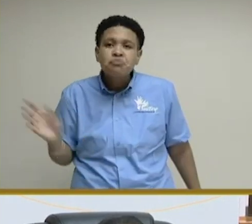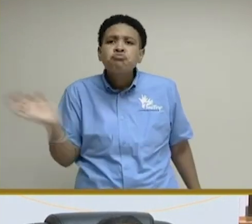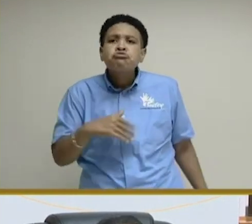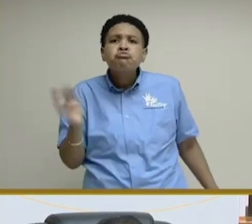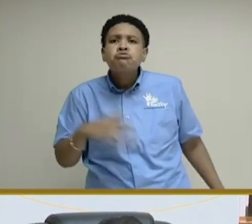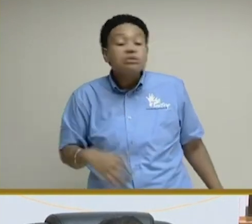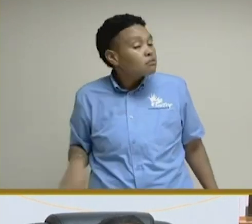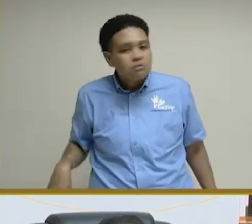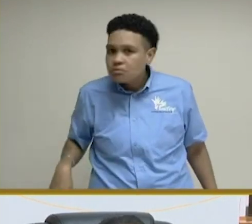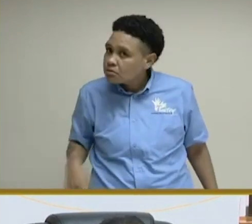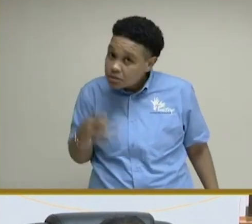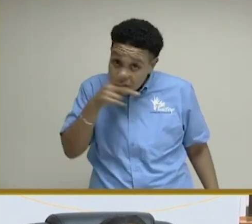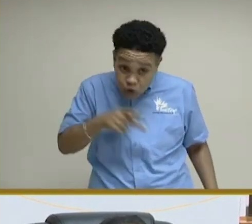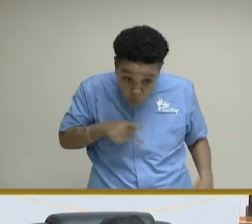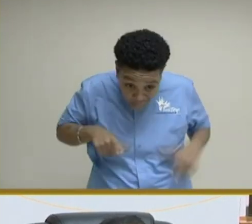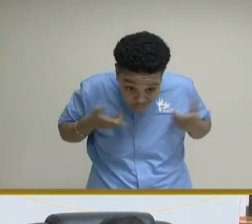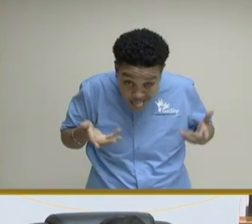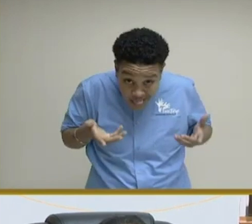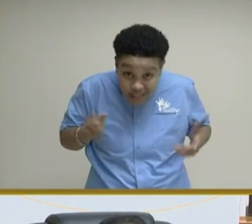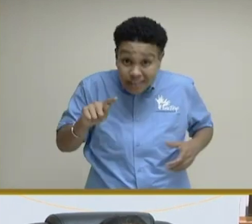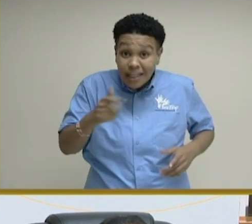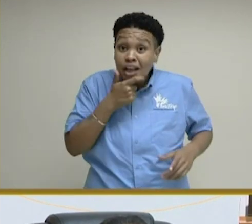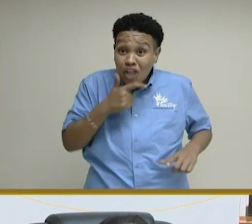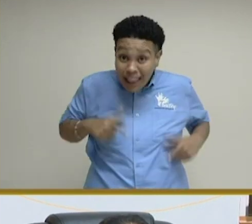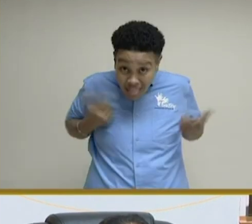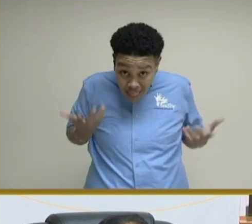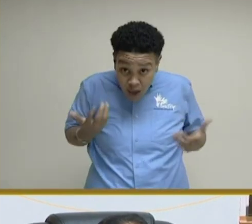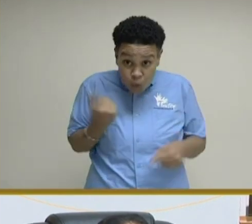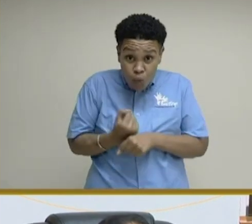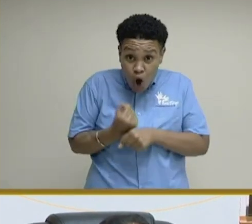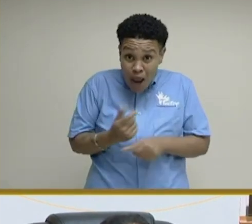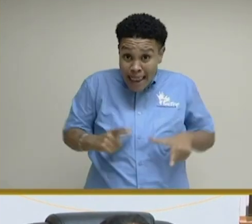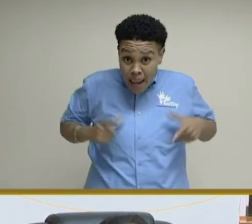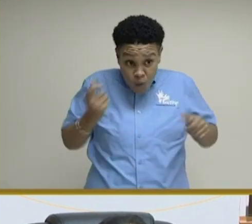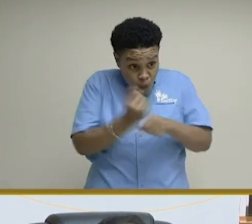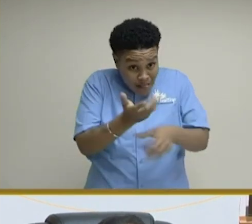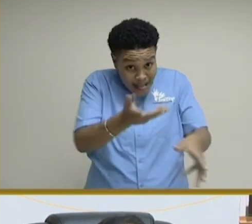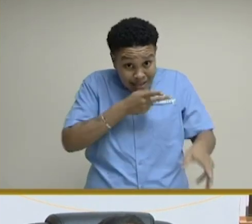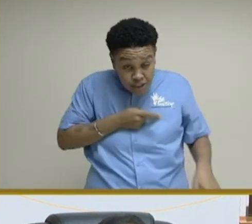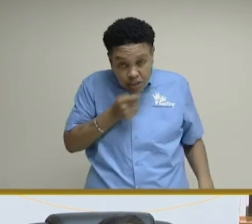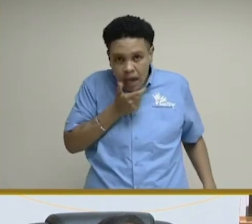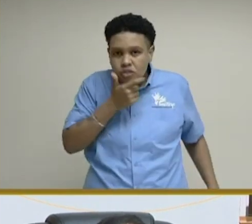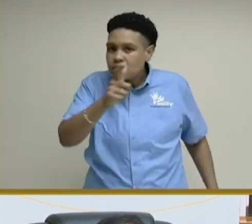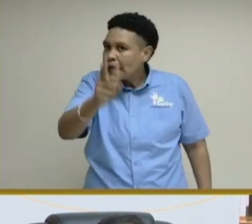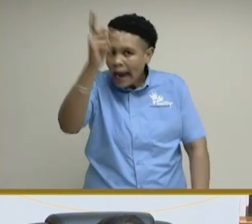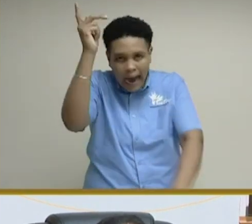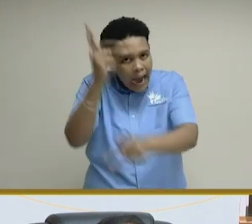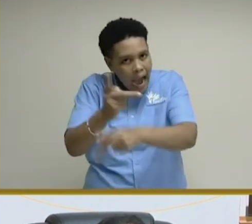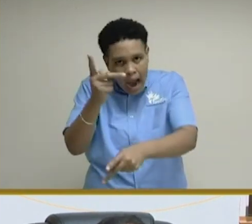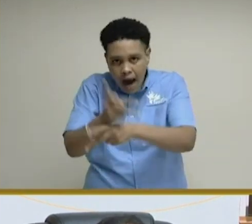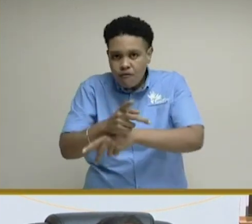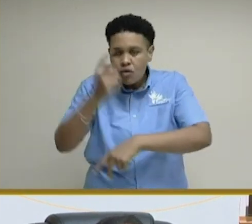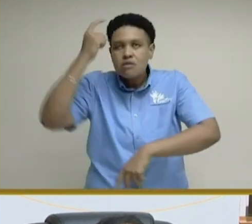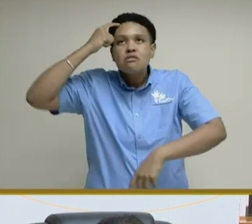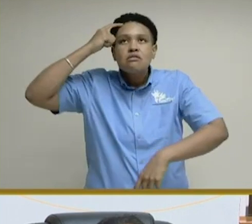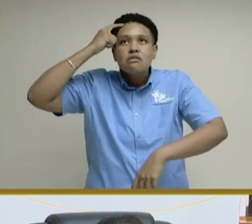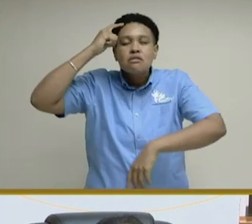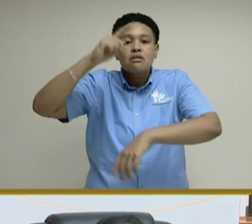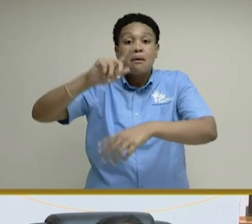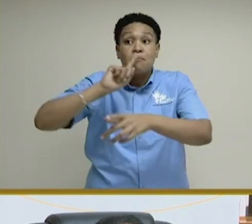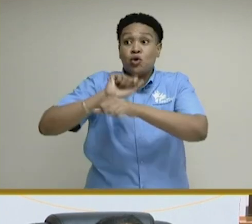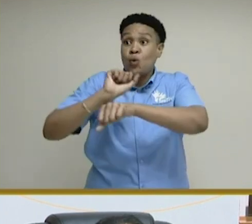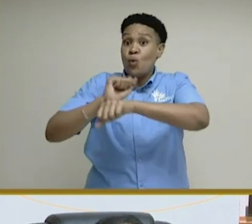adhere to the rules, the policies that are in place in workplace and all over to ensure that they decrease their